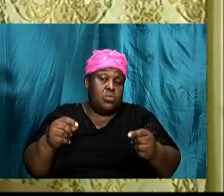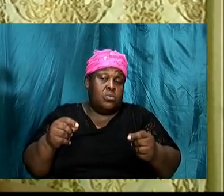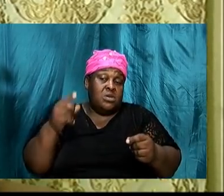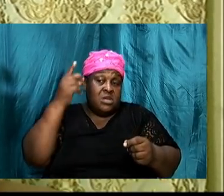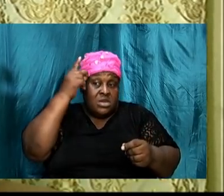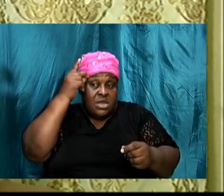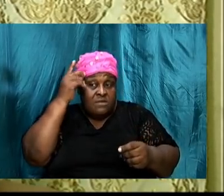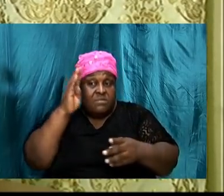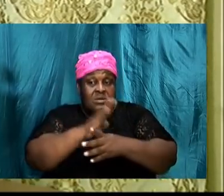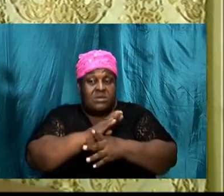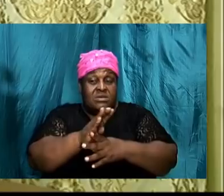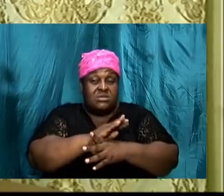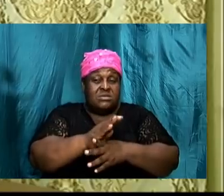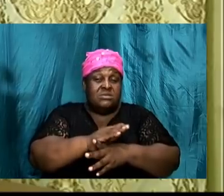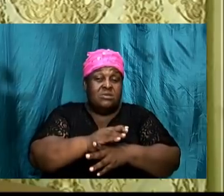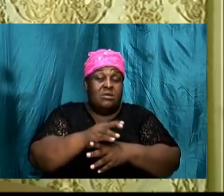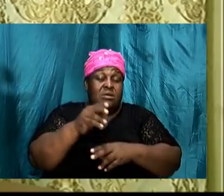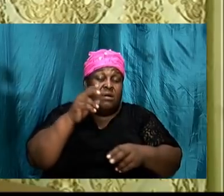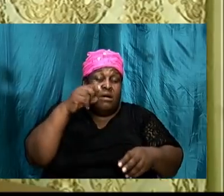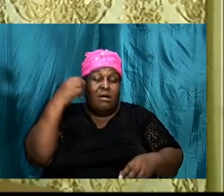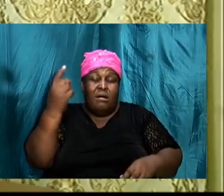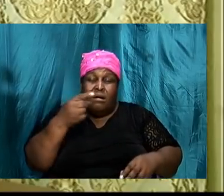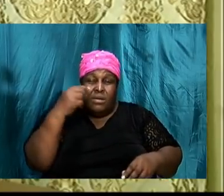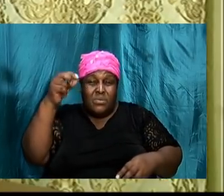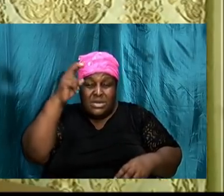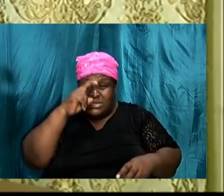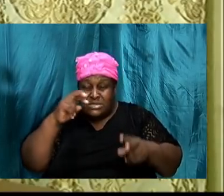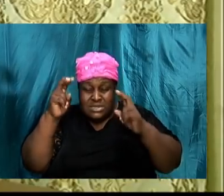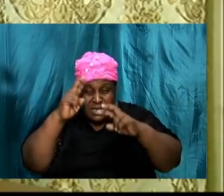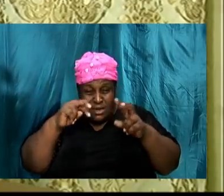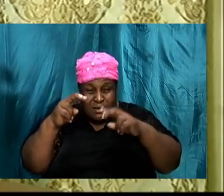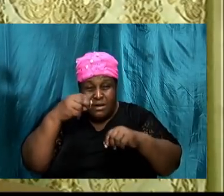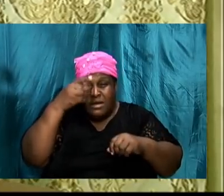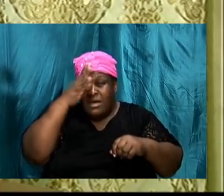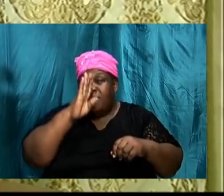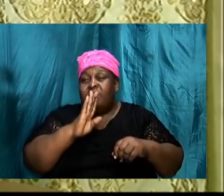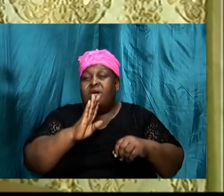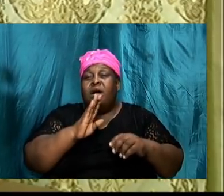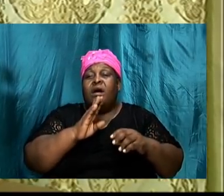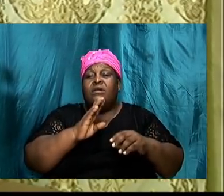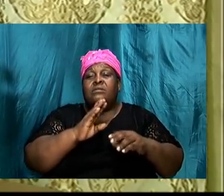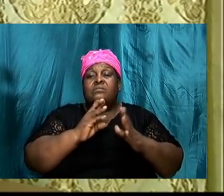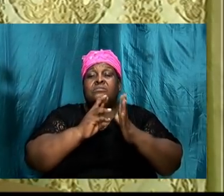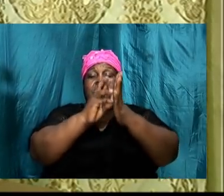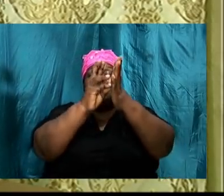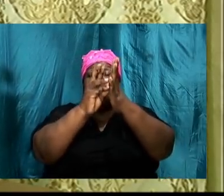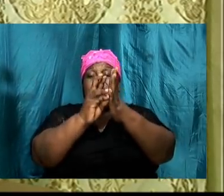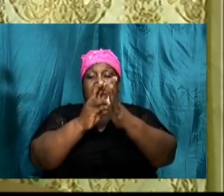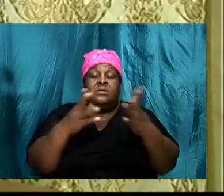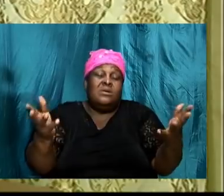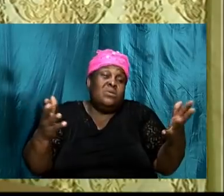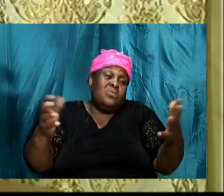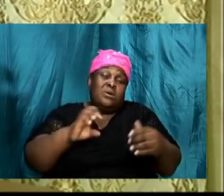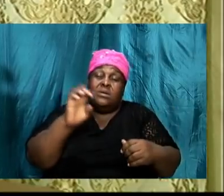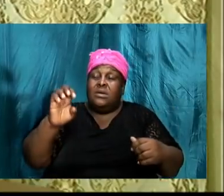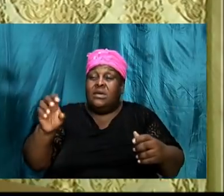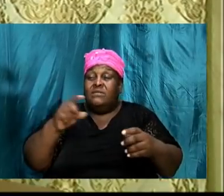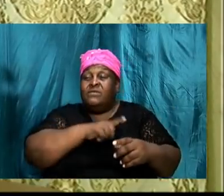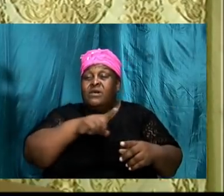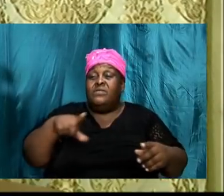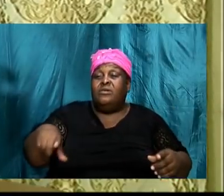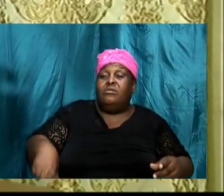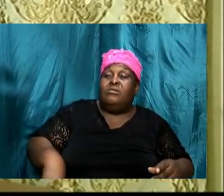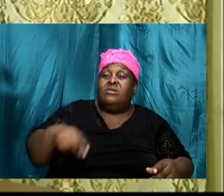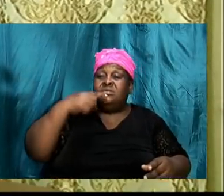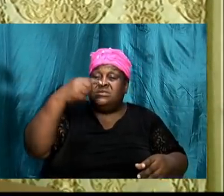says go, then he go. If the Lord said tarry, eat tarry. Whatever the Lord said that he should do, that is what he